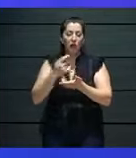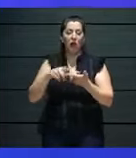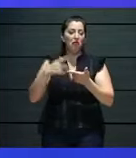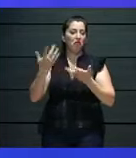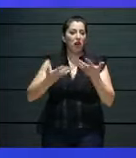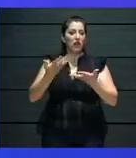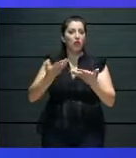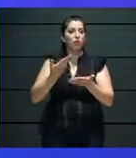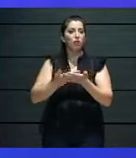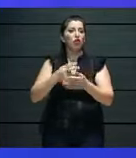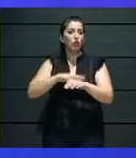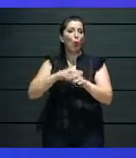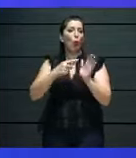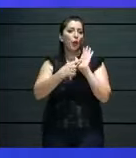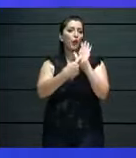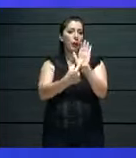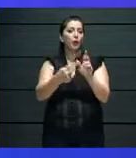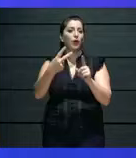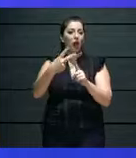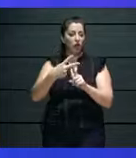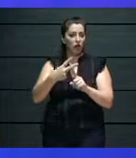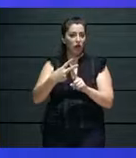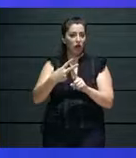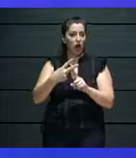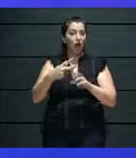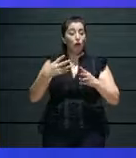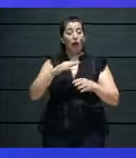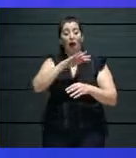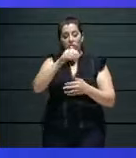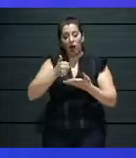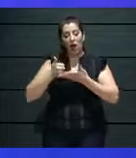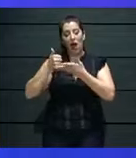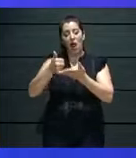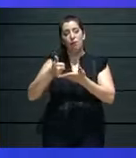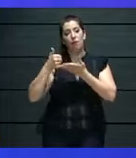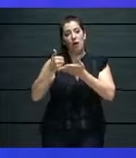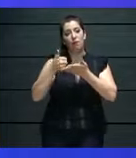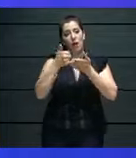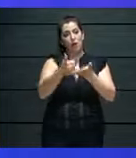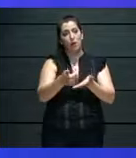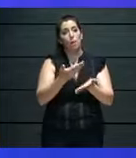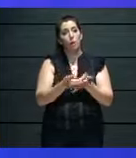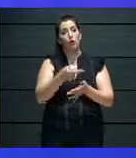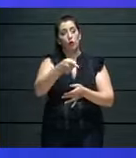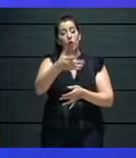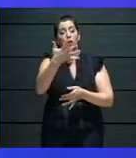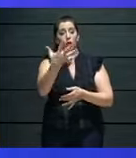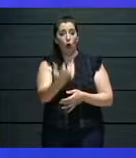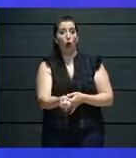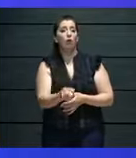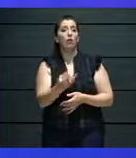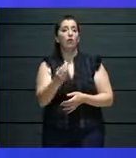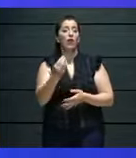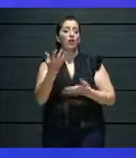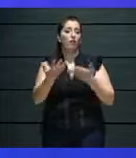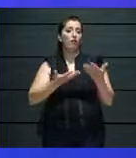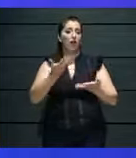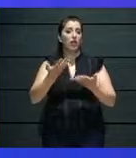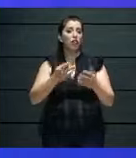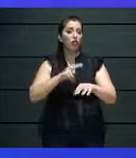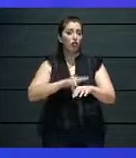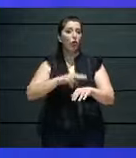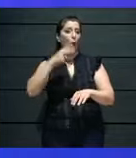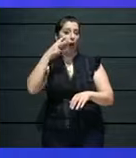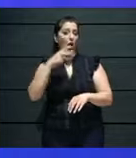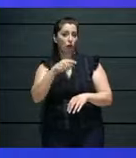more creative ways and means of artistic expression. And this, of course, of happened on television, but